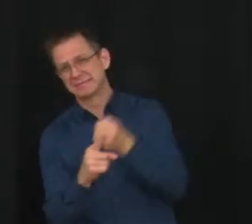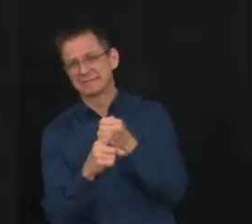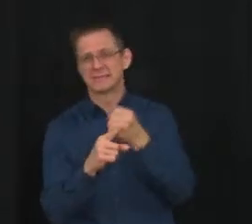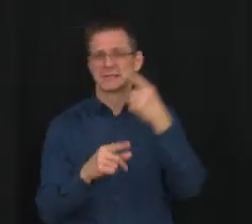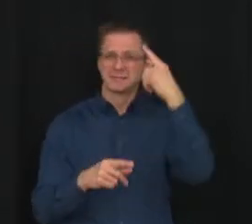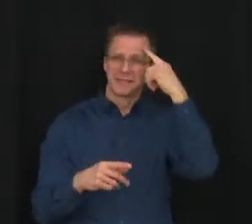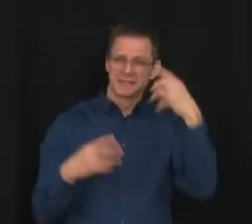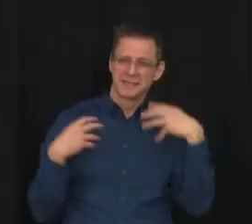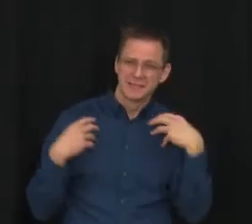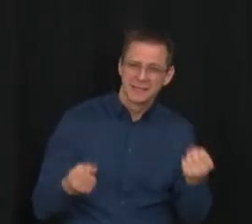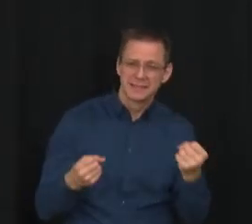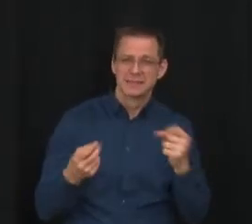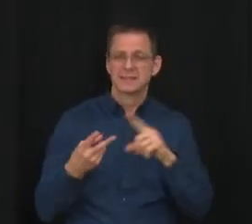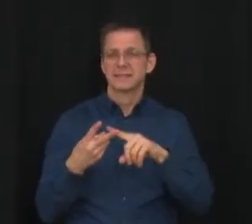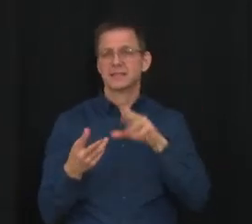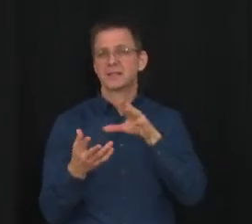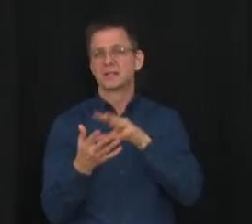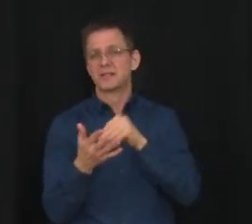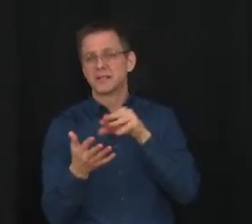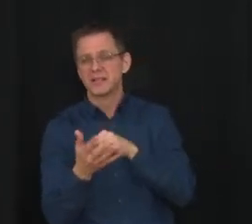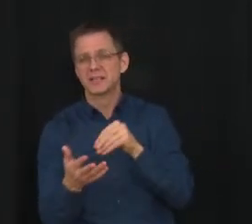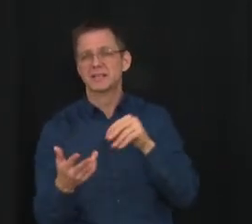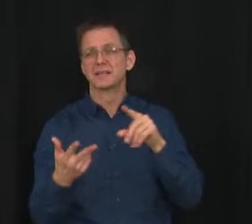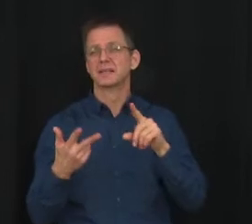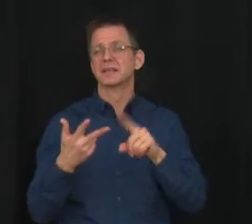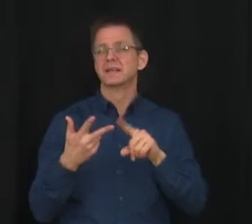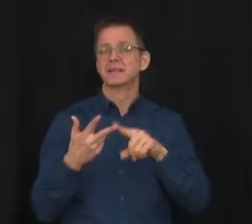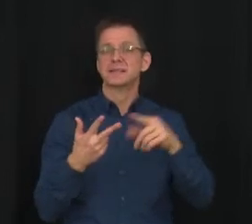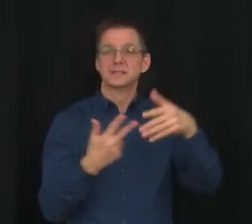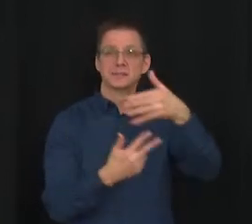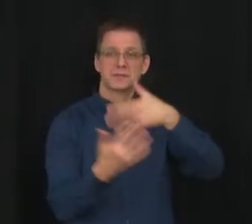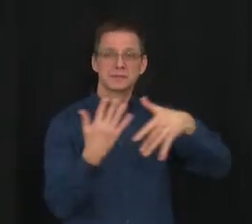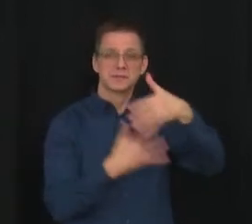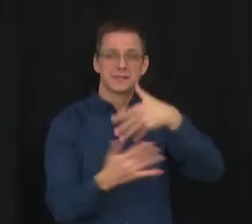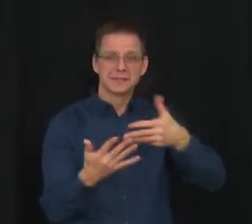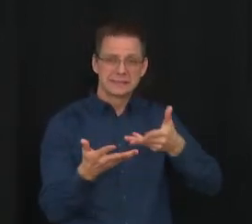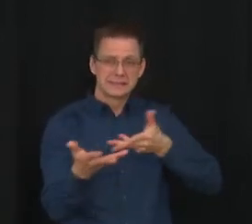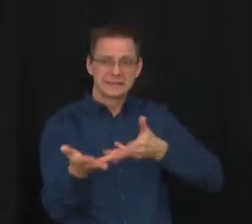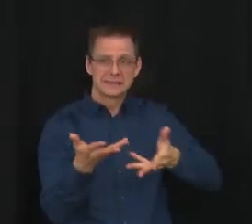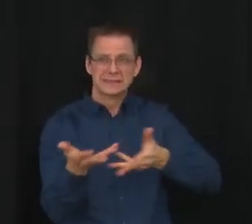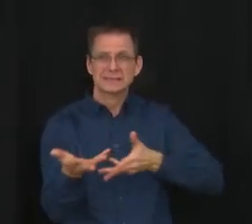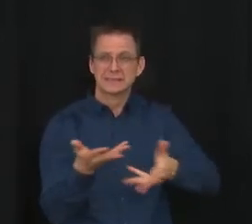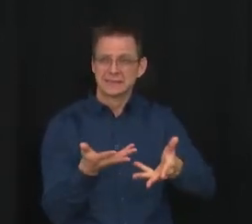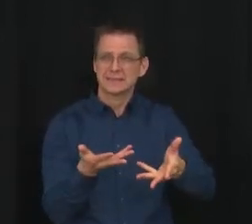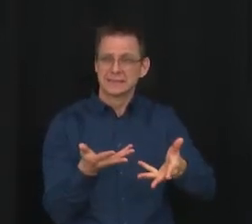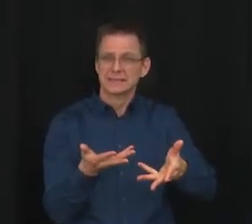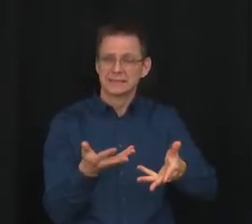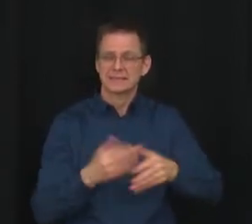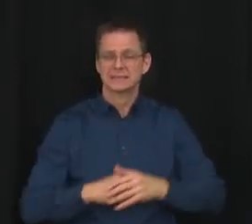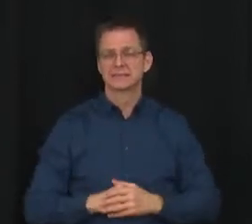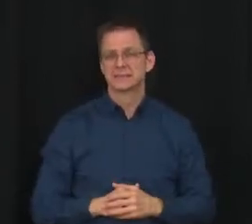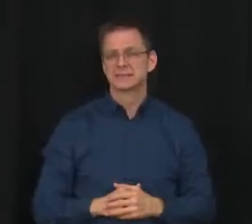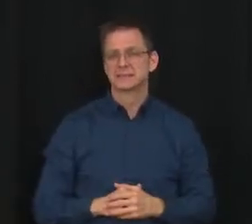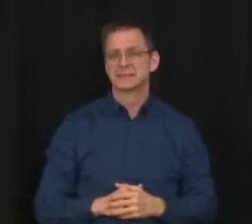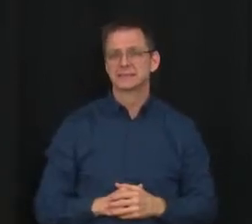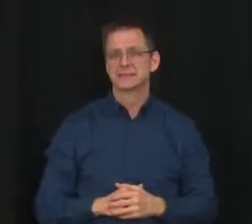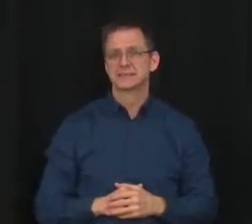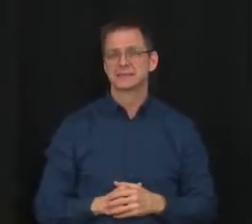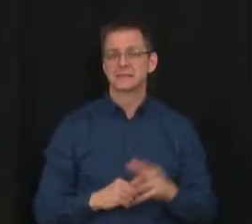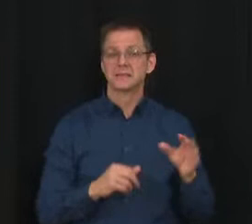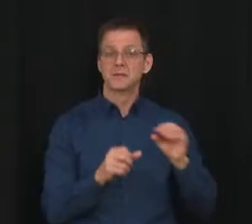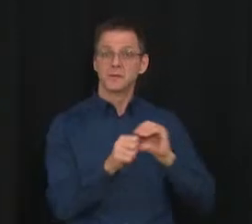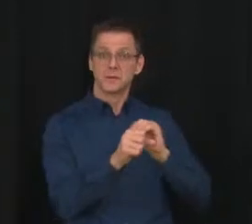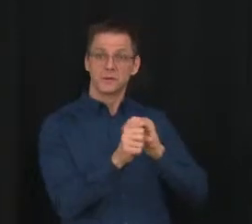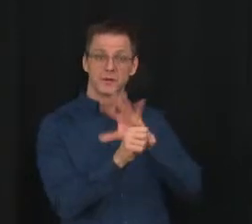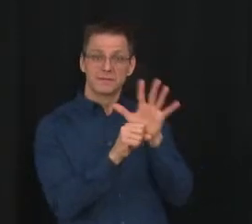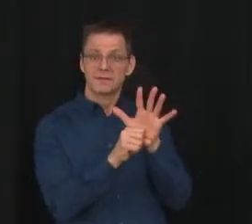We know that COVID infection has a low but not zero risk for children. We also know that in-person learning is